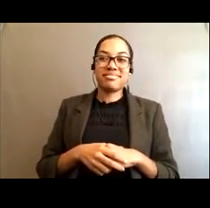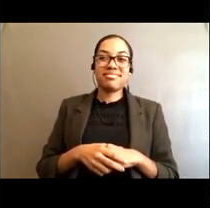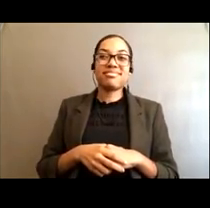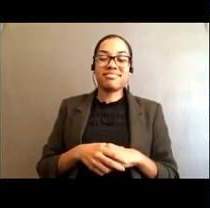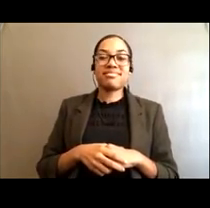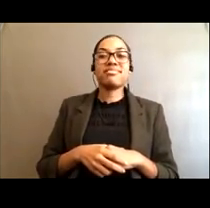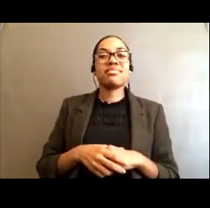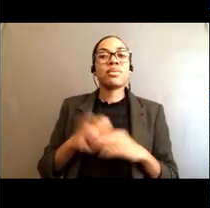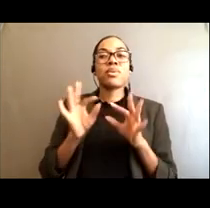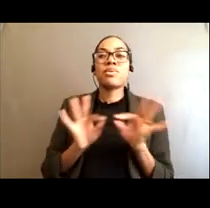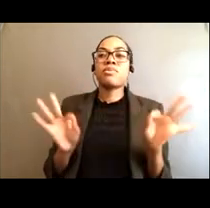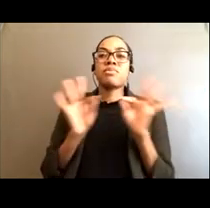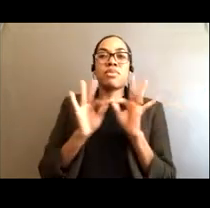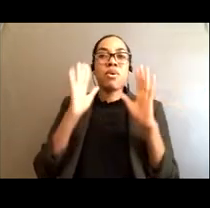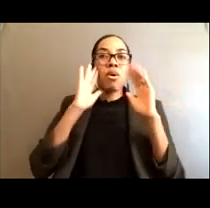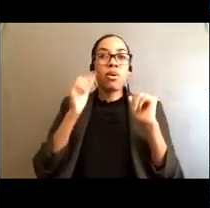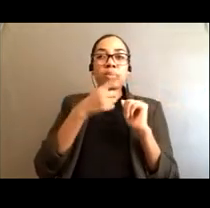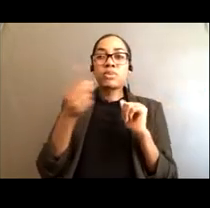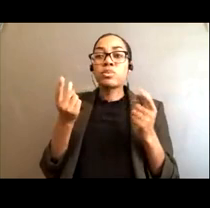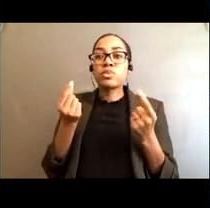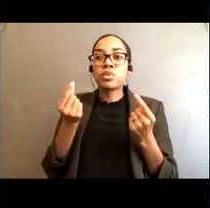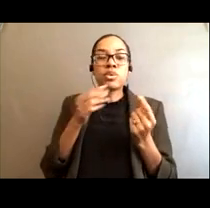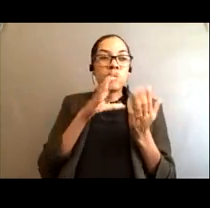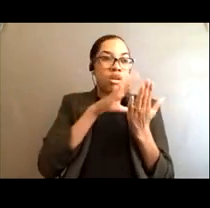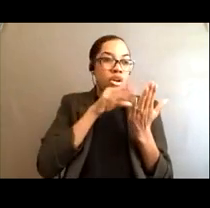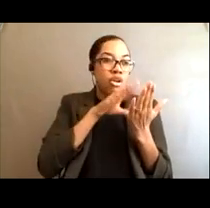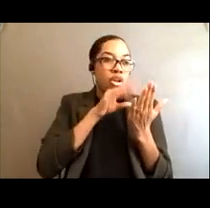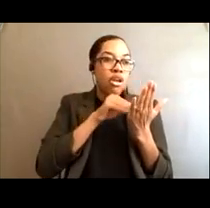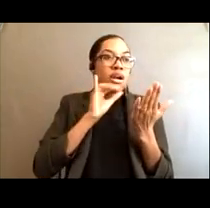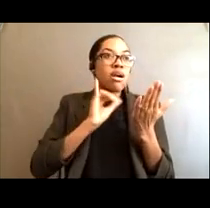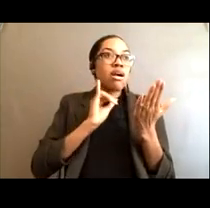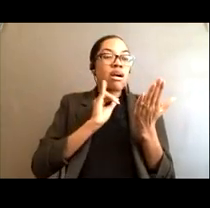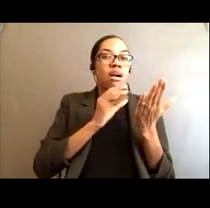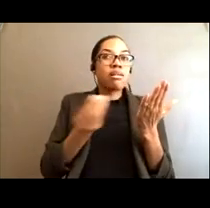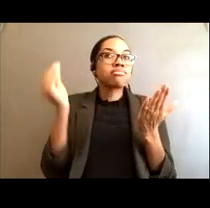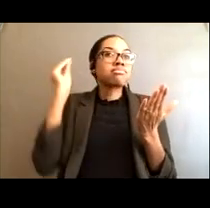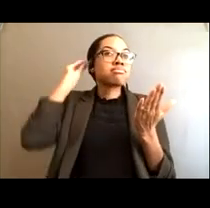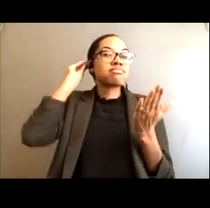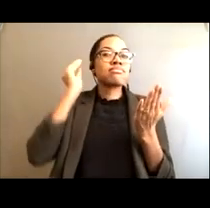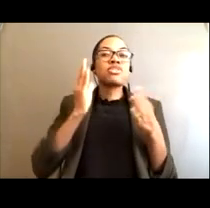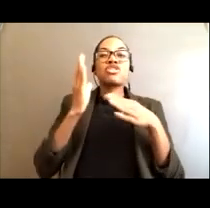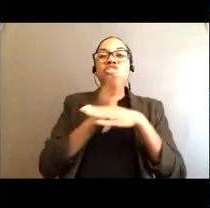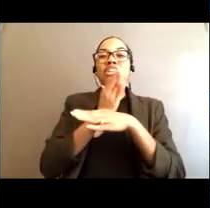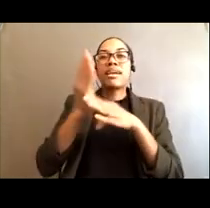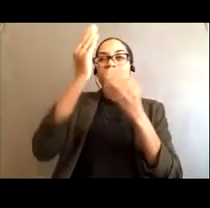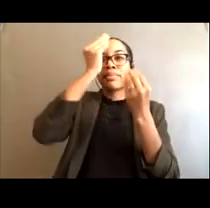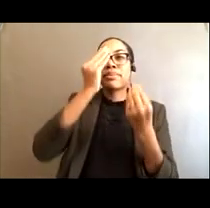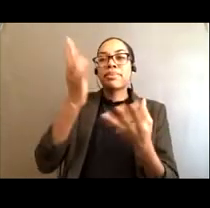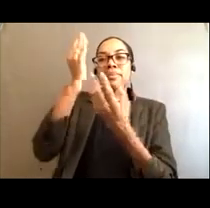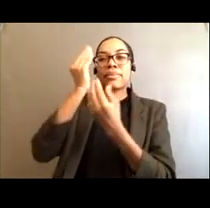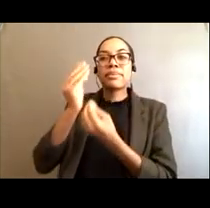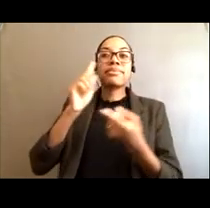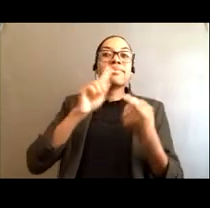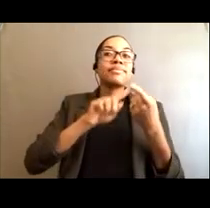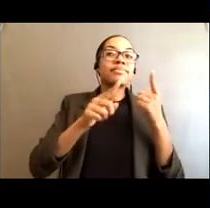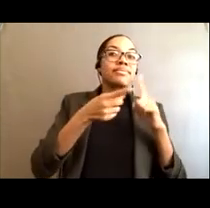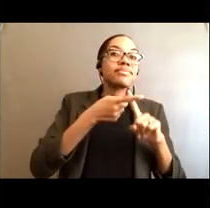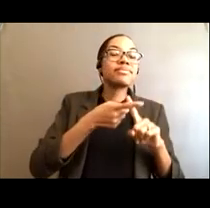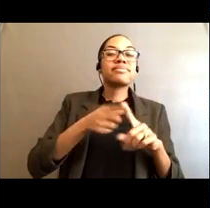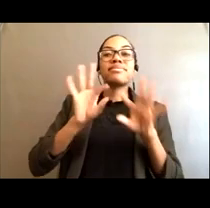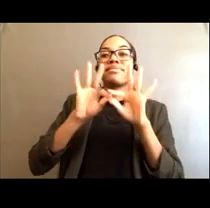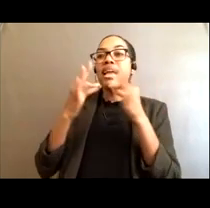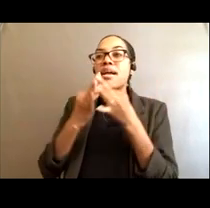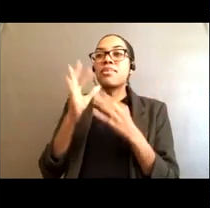that you share this information with your family, your friends, and your co-workers. And if you think about